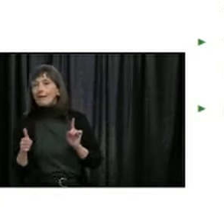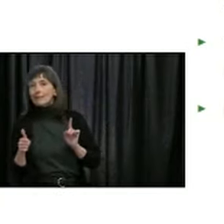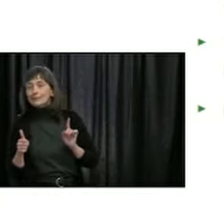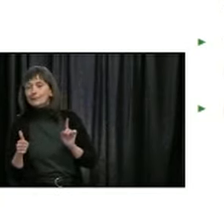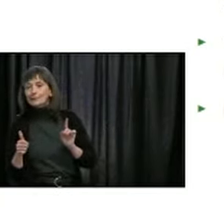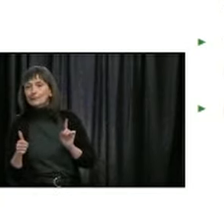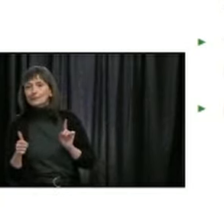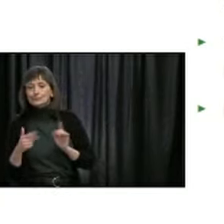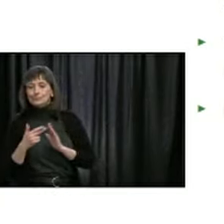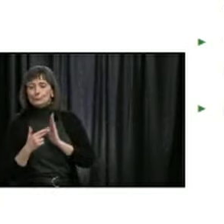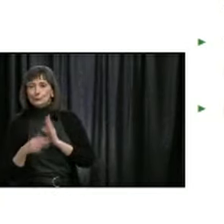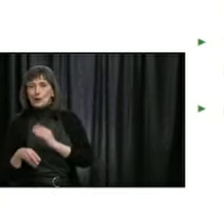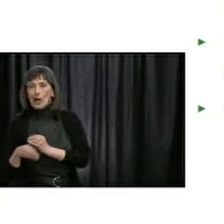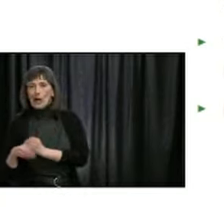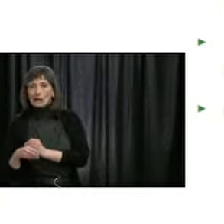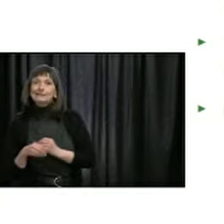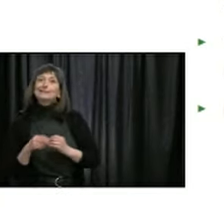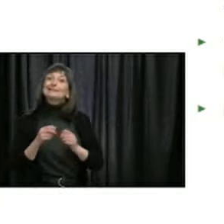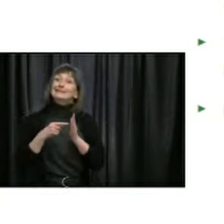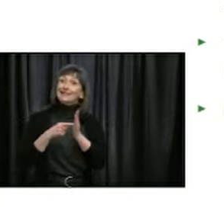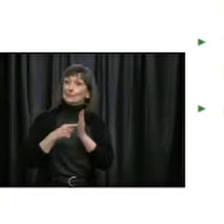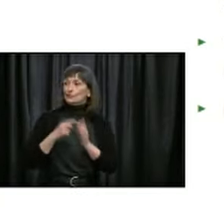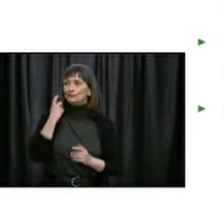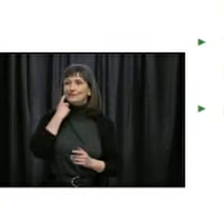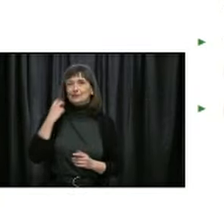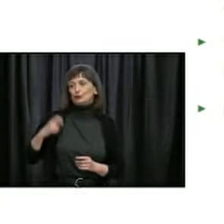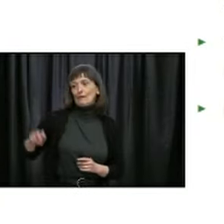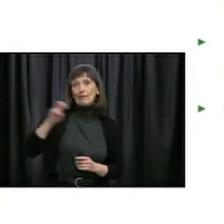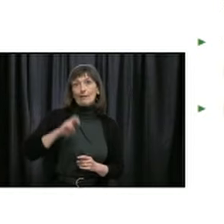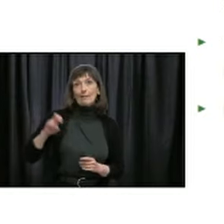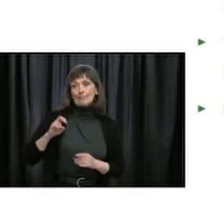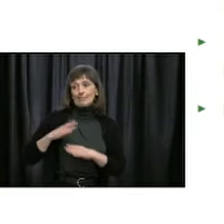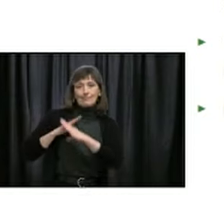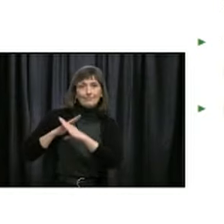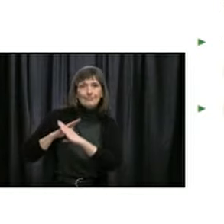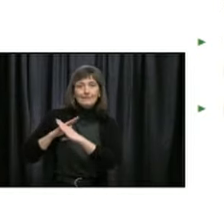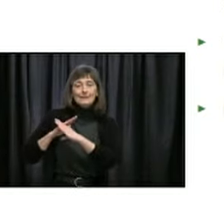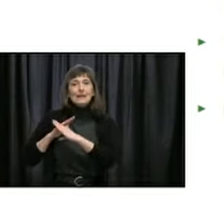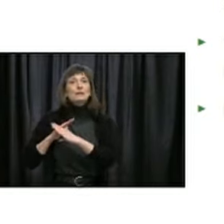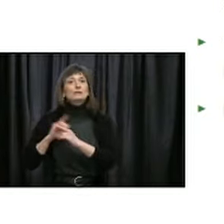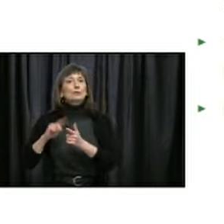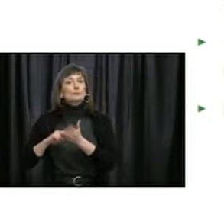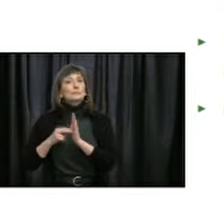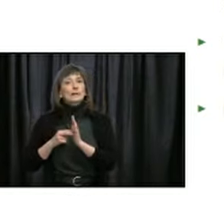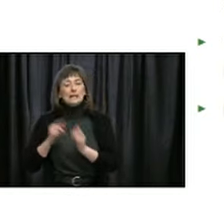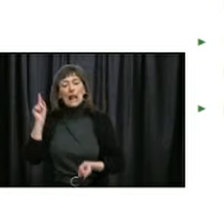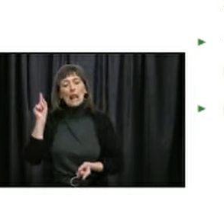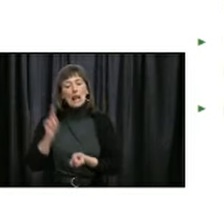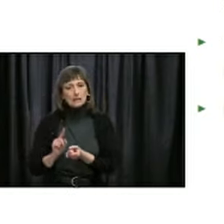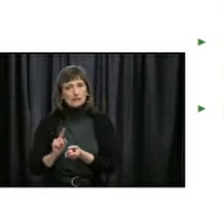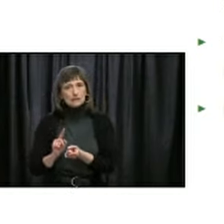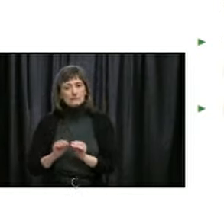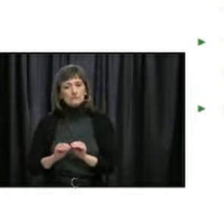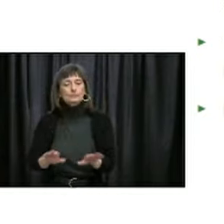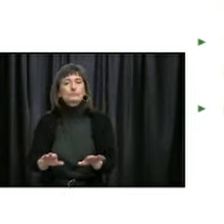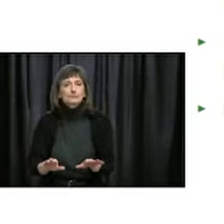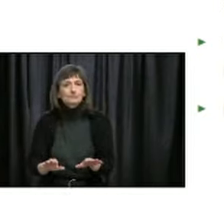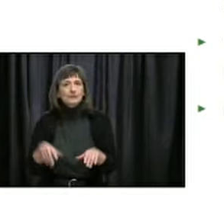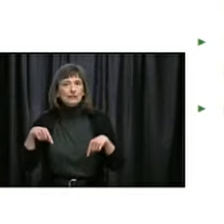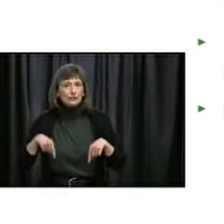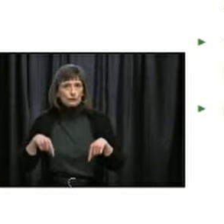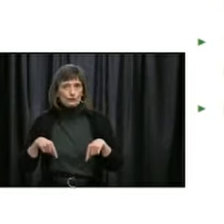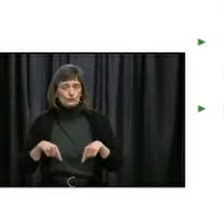importation of travel-related cases and reduce the risk of spread within the community and within vulnerable populations. So